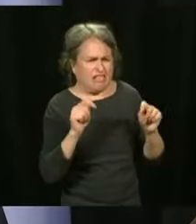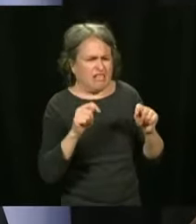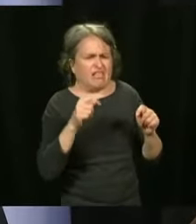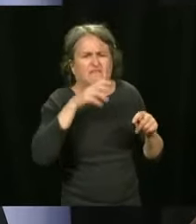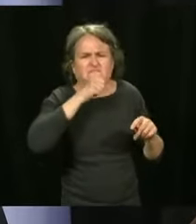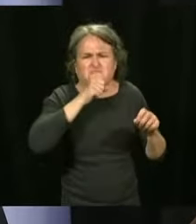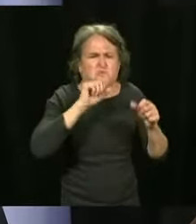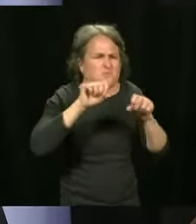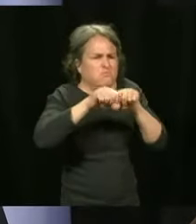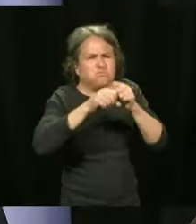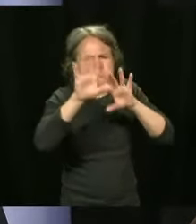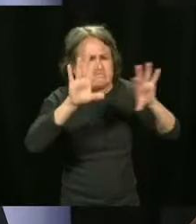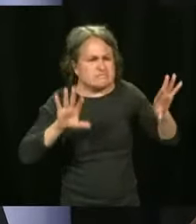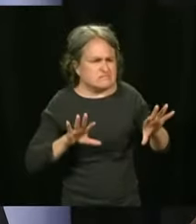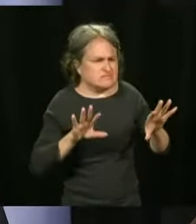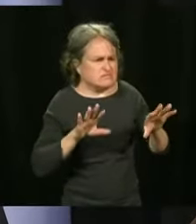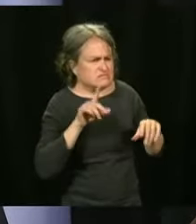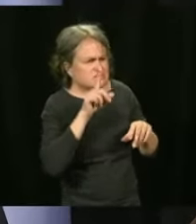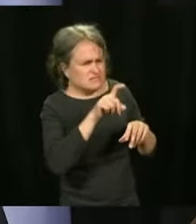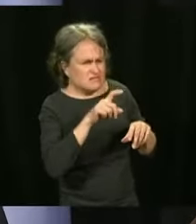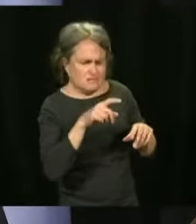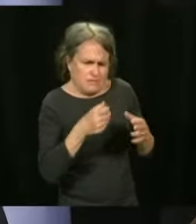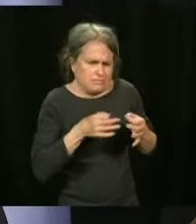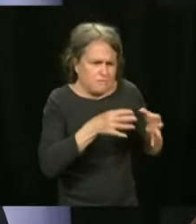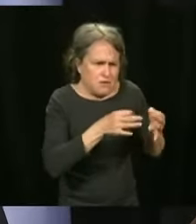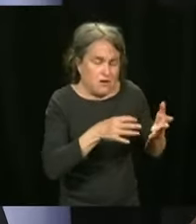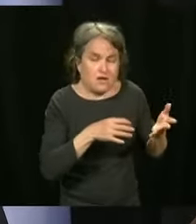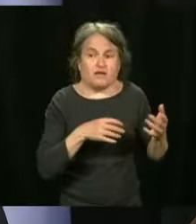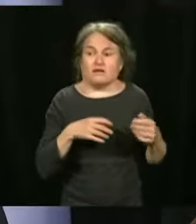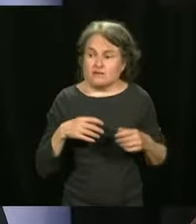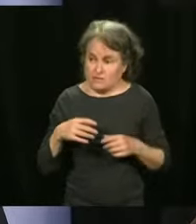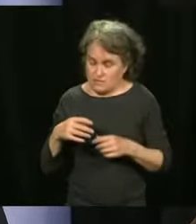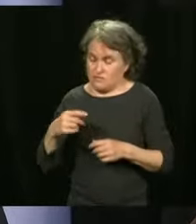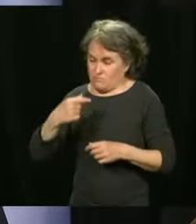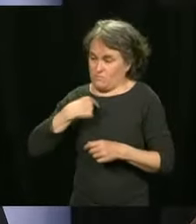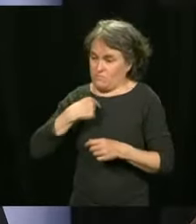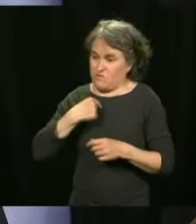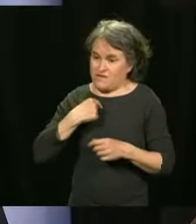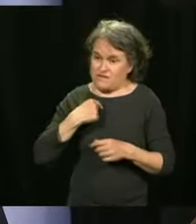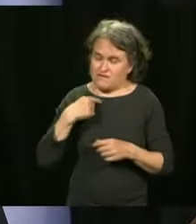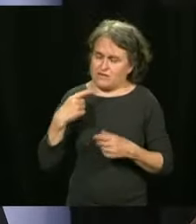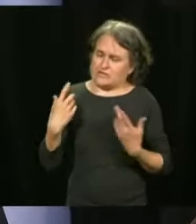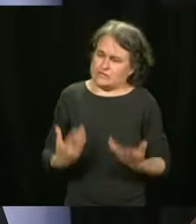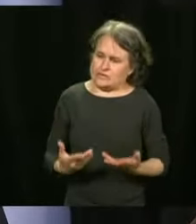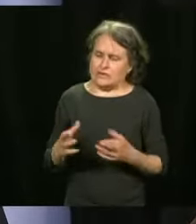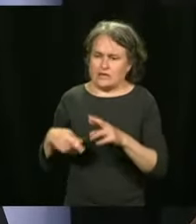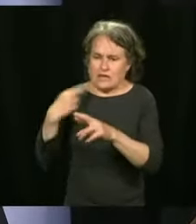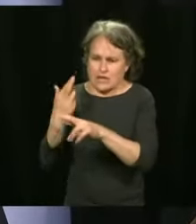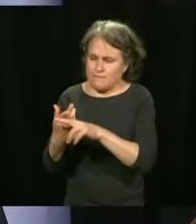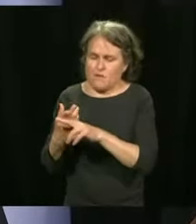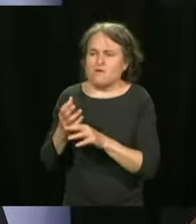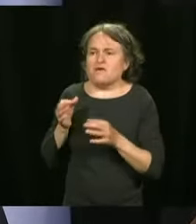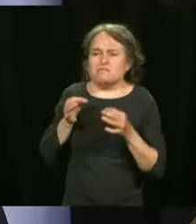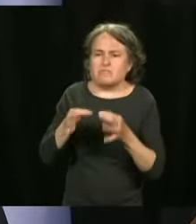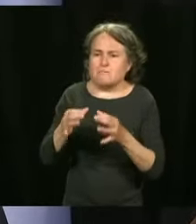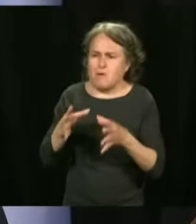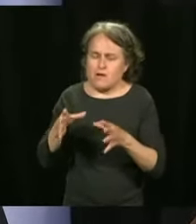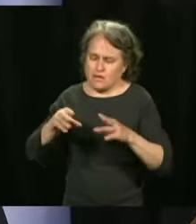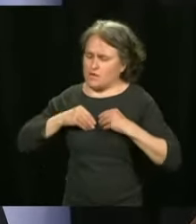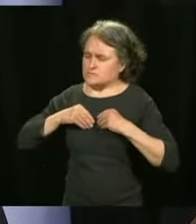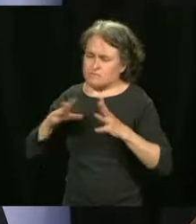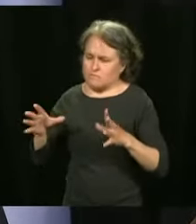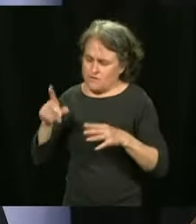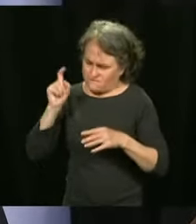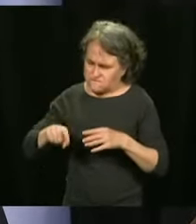pandemic. To me, that's not temporary. So, it's very clear I've asked to have this corrected in the next few weeks. And we are in discussions